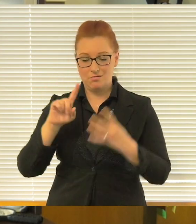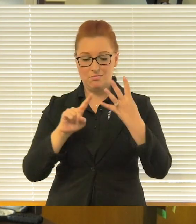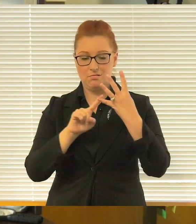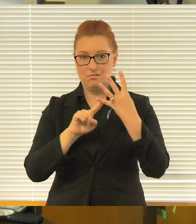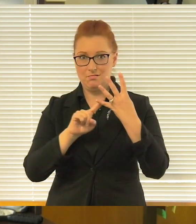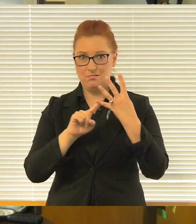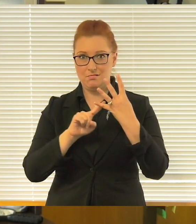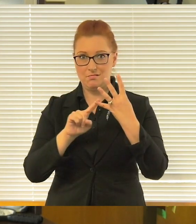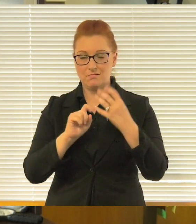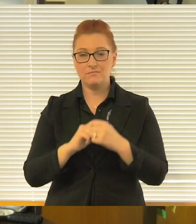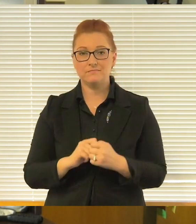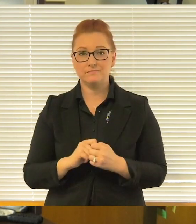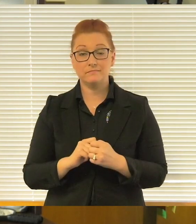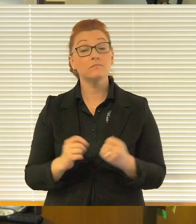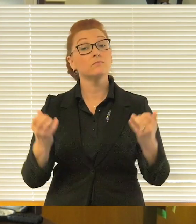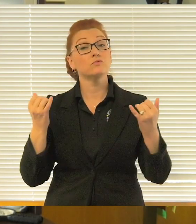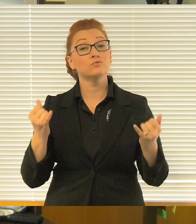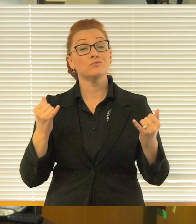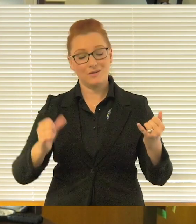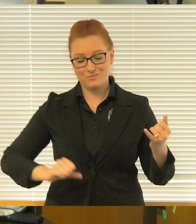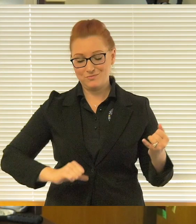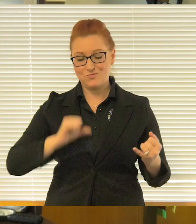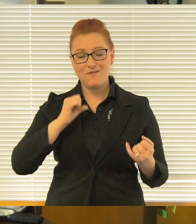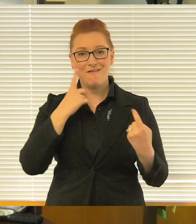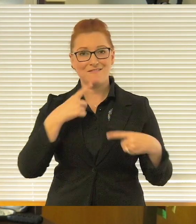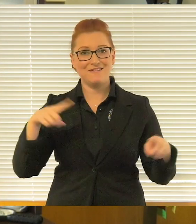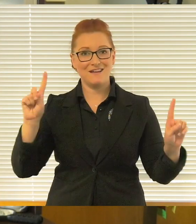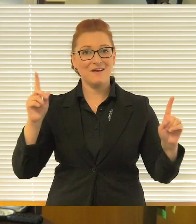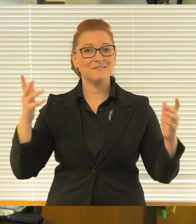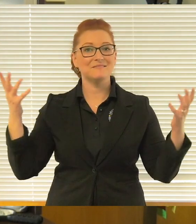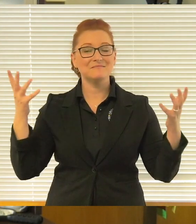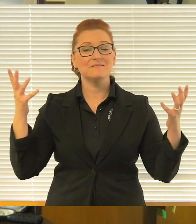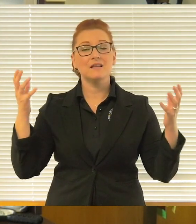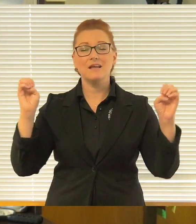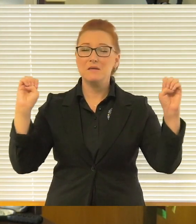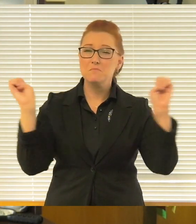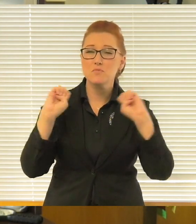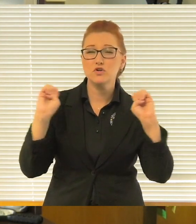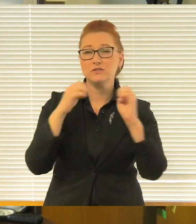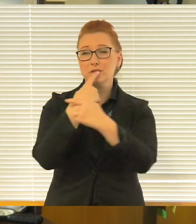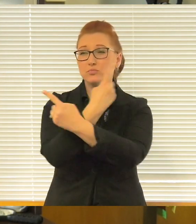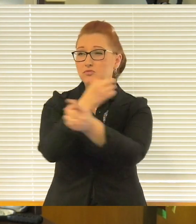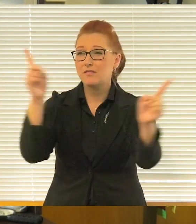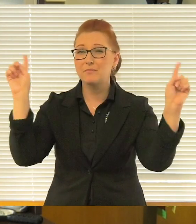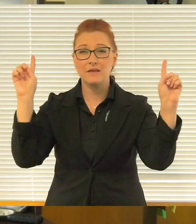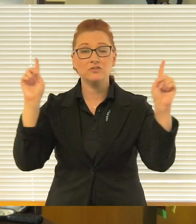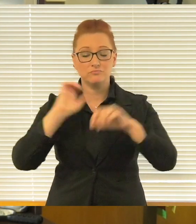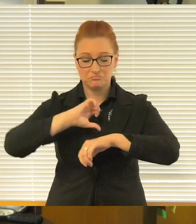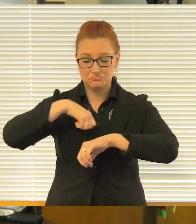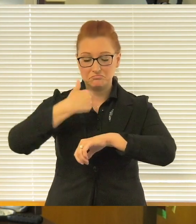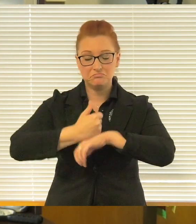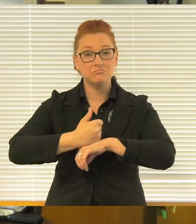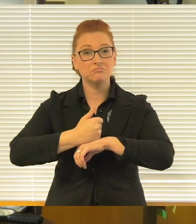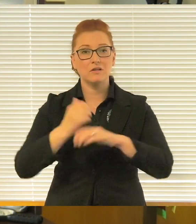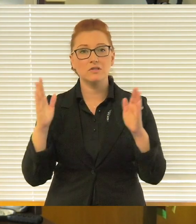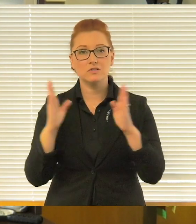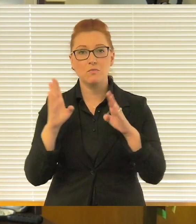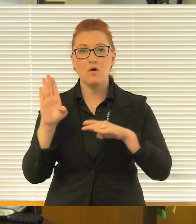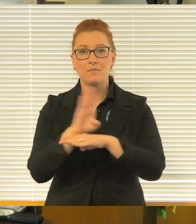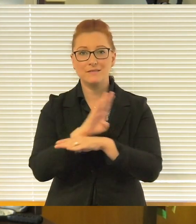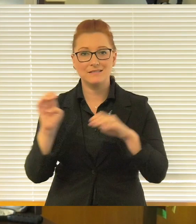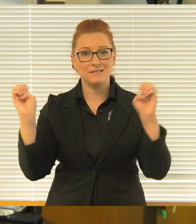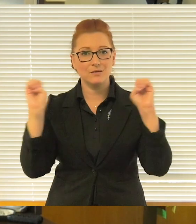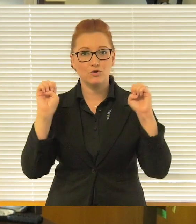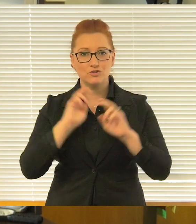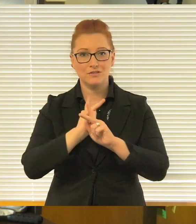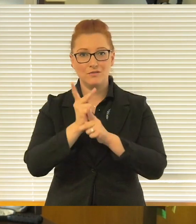Today, I am proud to announce that I am issuing an emergency proclamation to implement a small business emergency